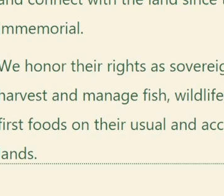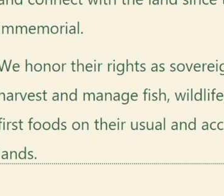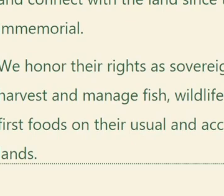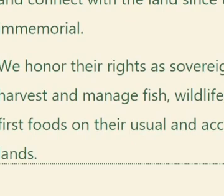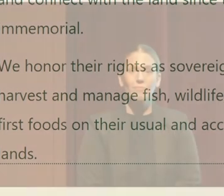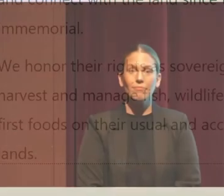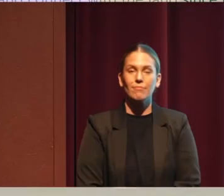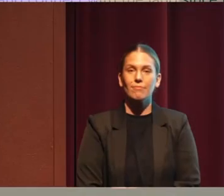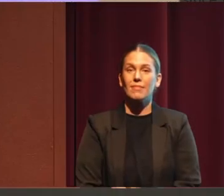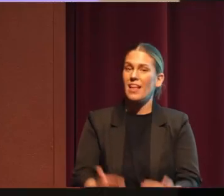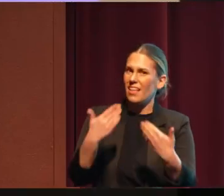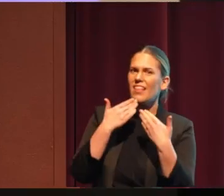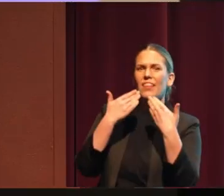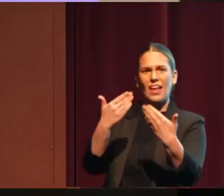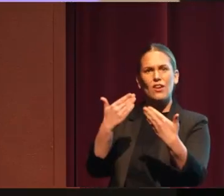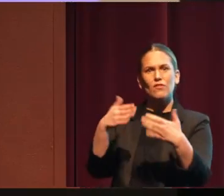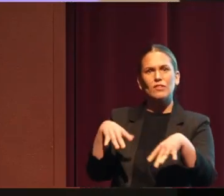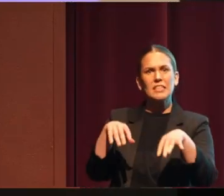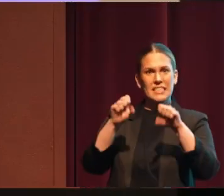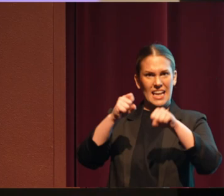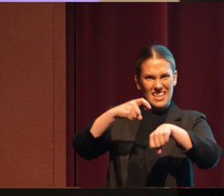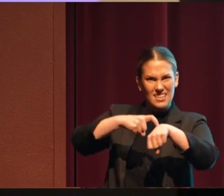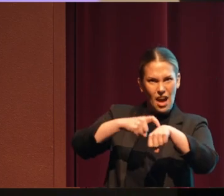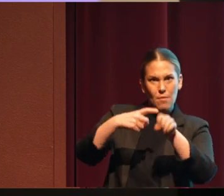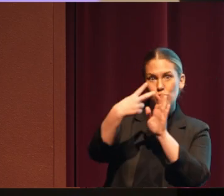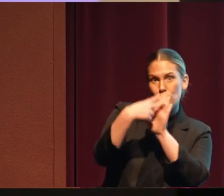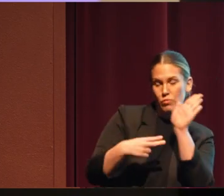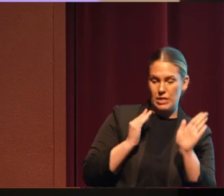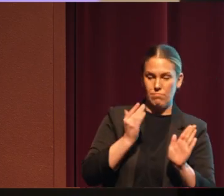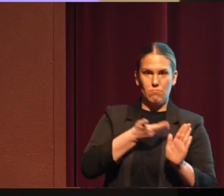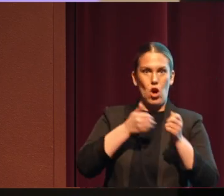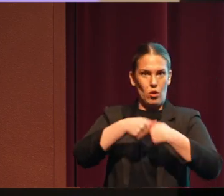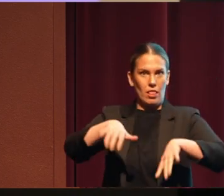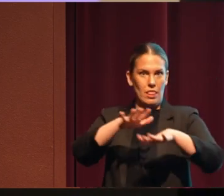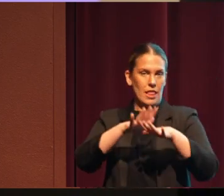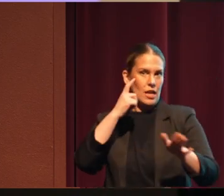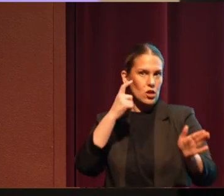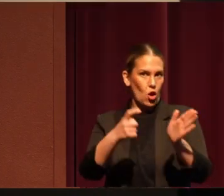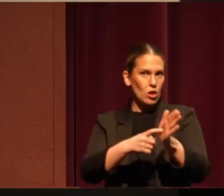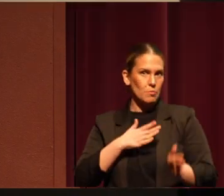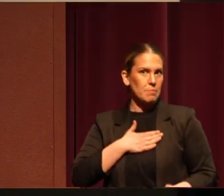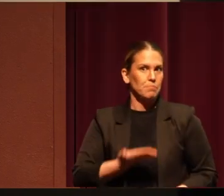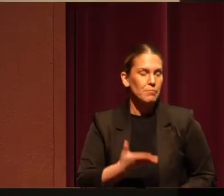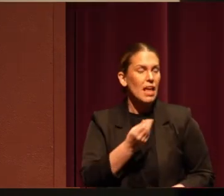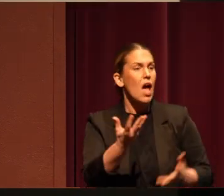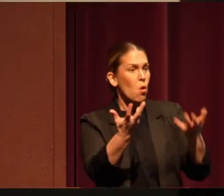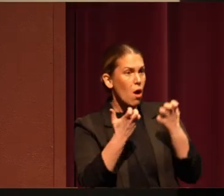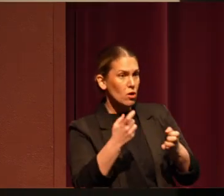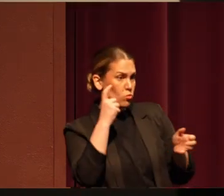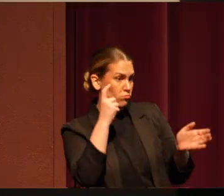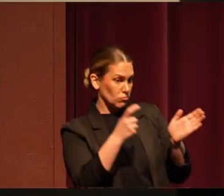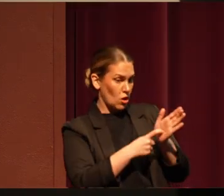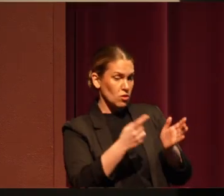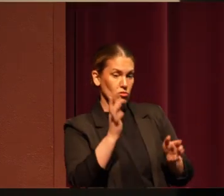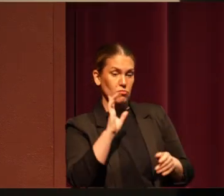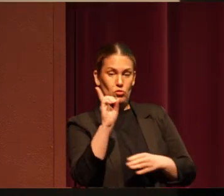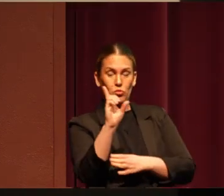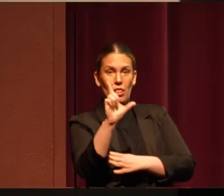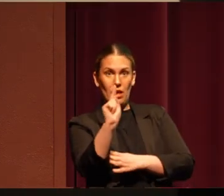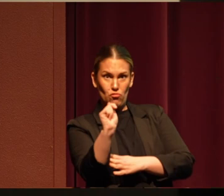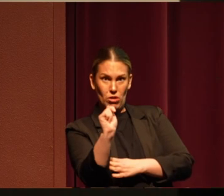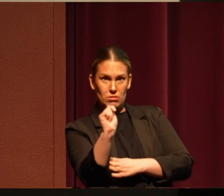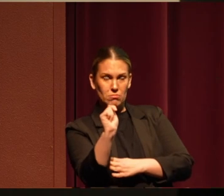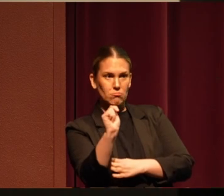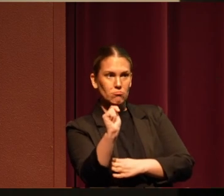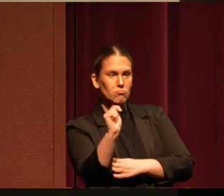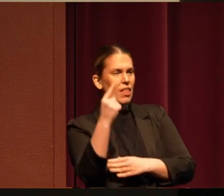Thank you for taking the time to read our acknowledgement and I would also like to acknowledge that the Deschutes Land Trust considers our partners